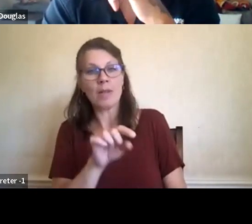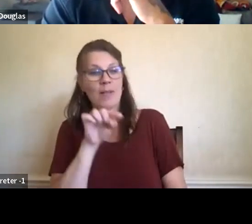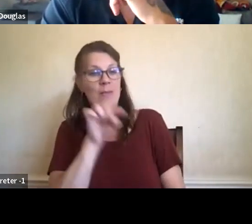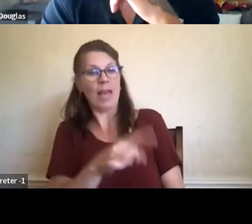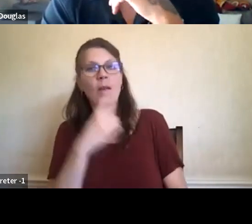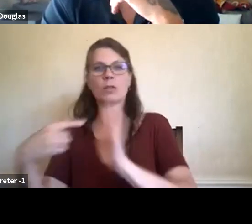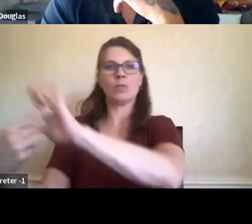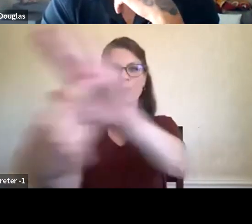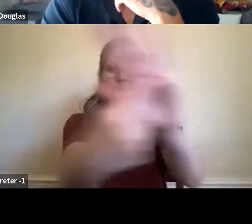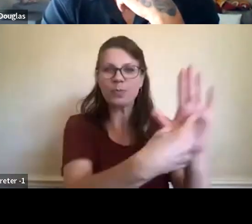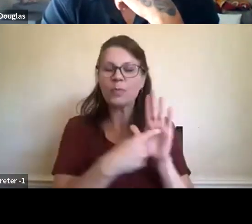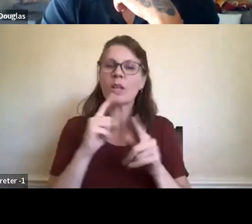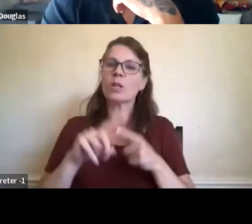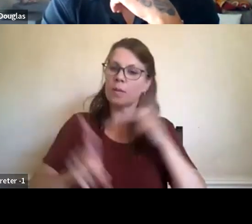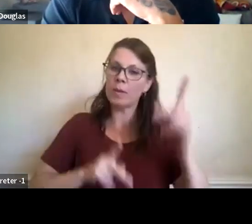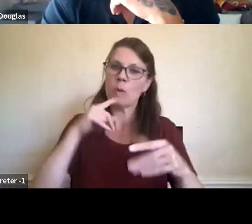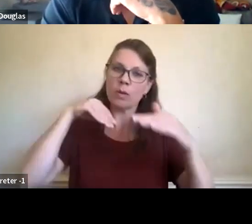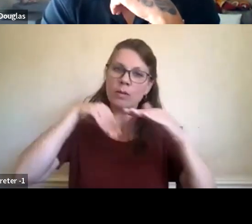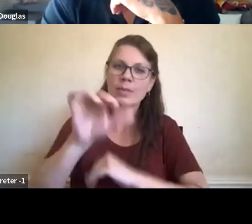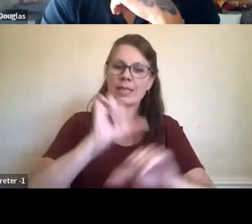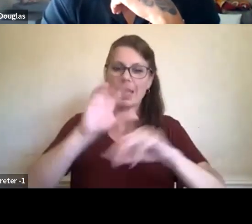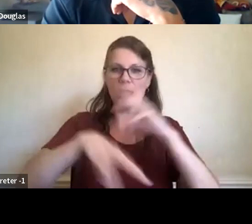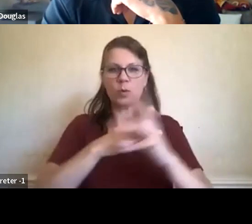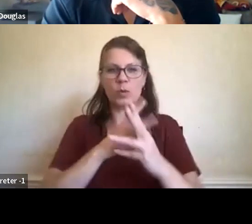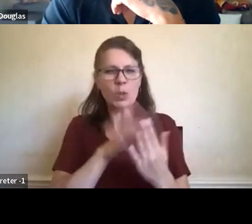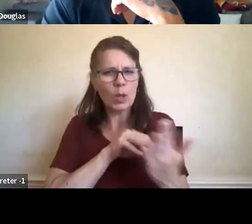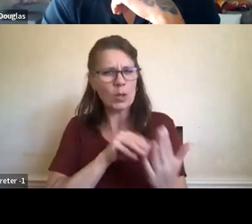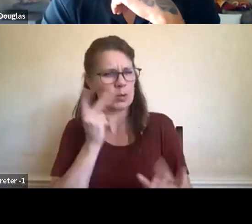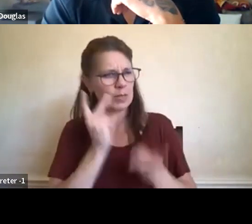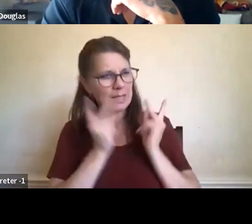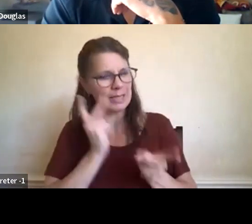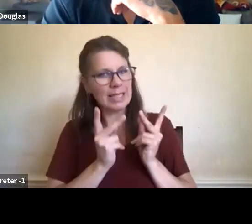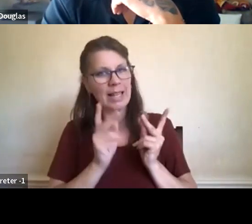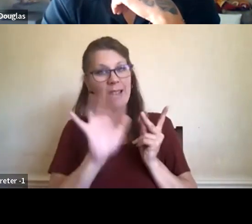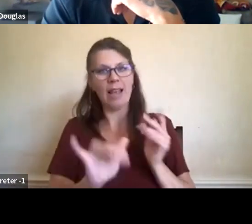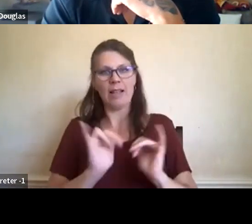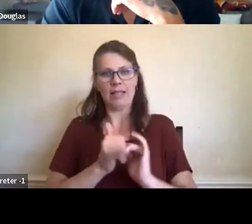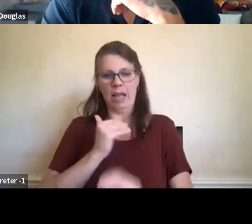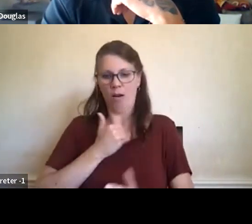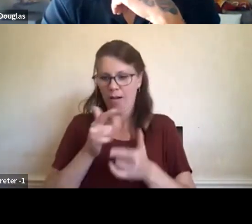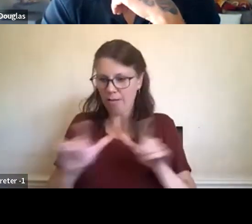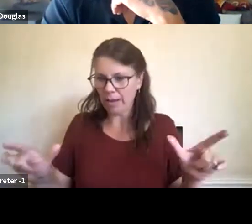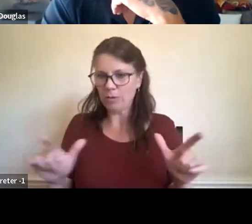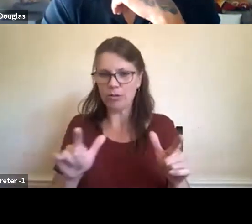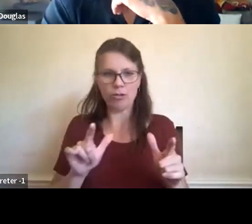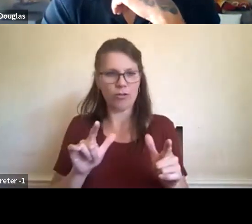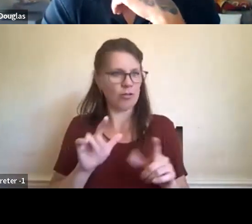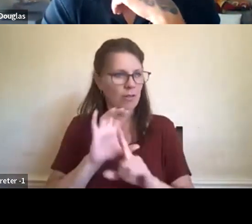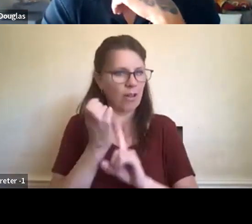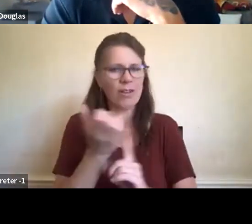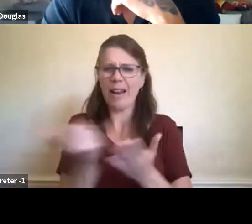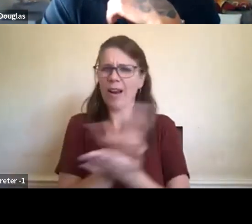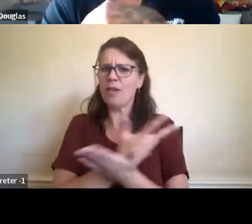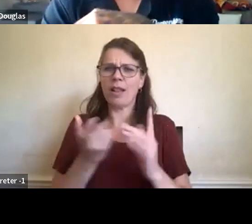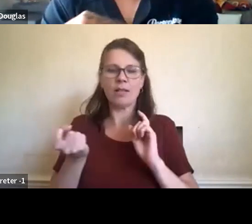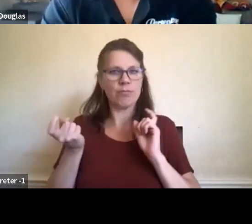us and our cultures evolved and our language evolved. And some of the most, uh, complex maritime indigenous people on the planet